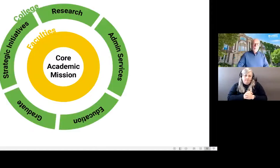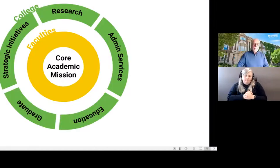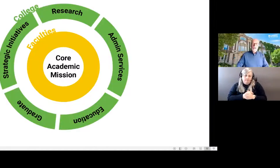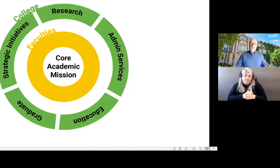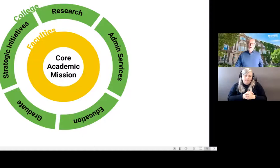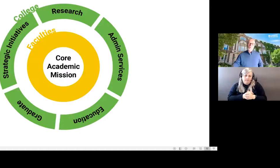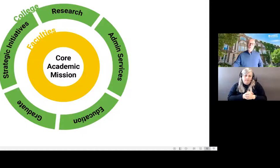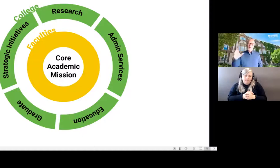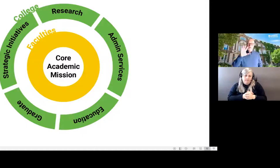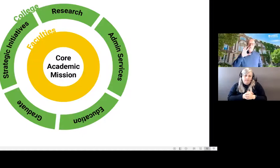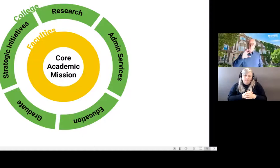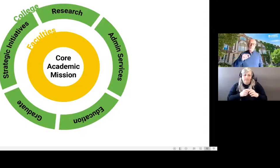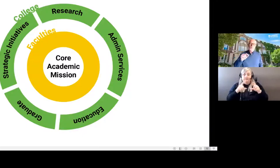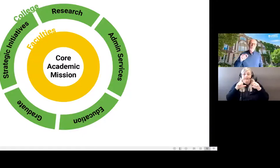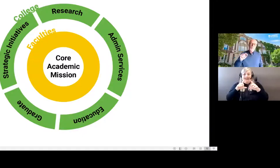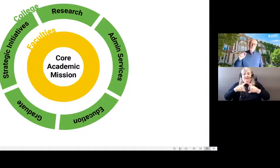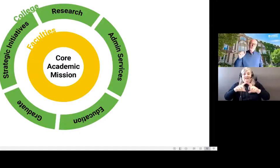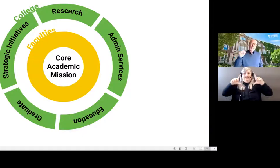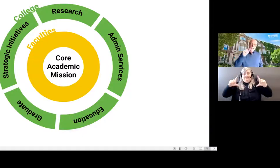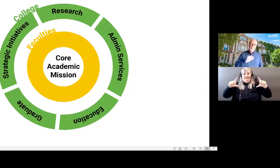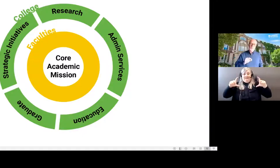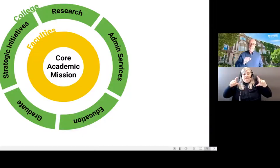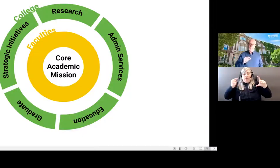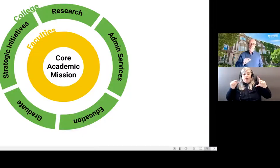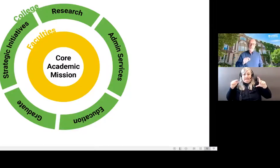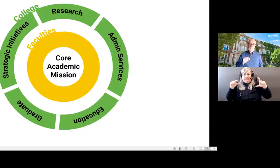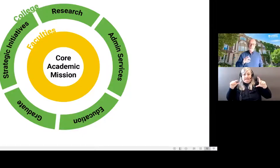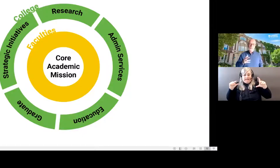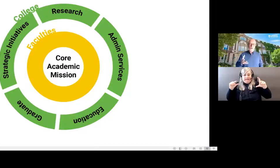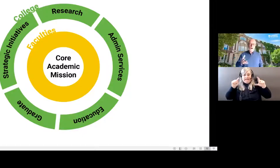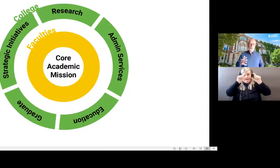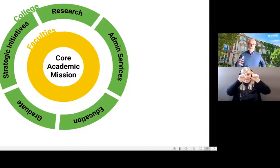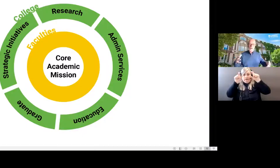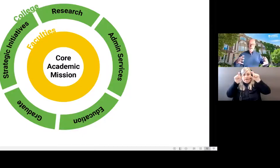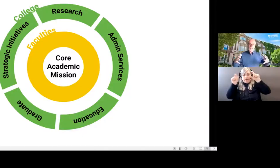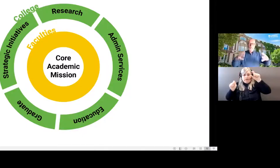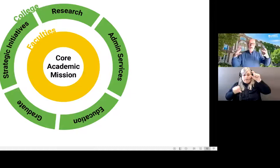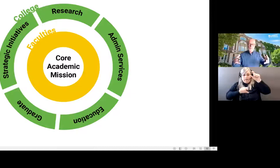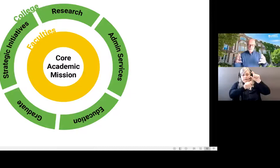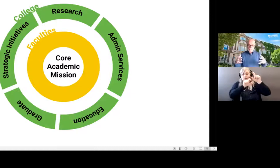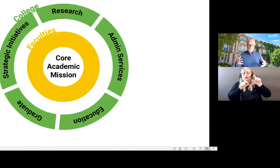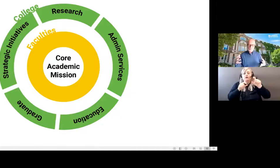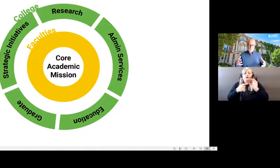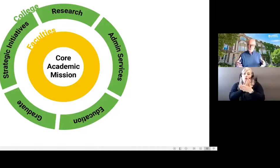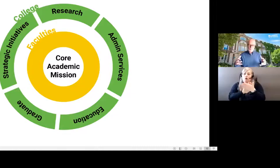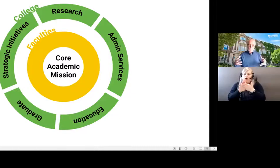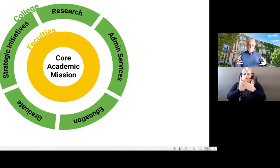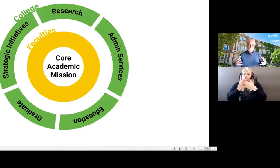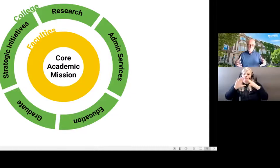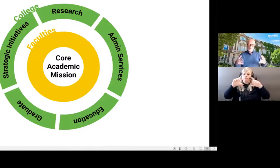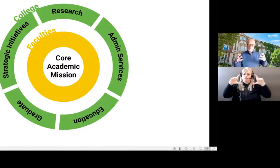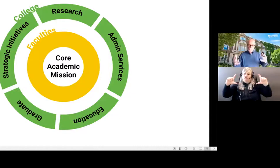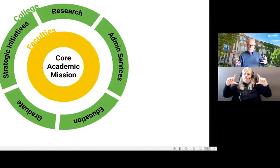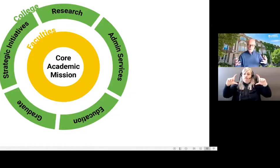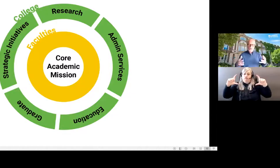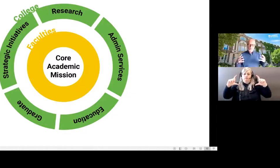Now, in green here, we've illustrated the way in which the college surrounds, and I like to think of the